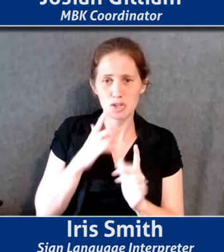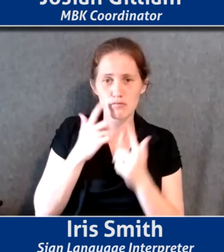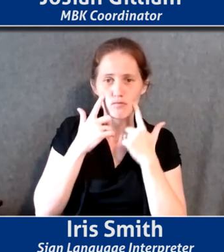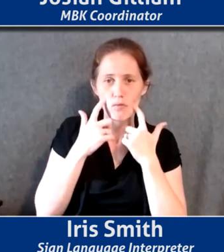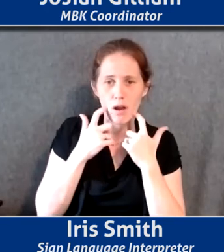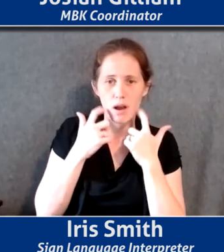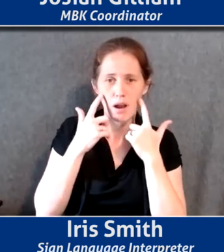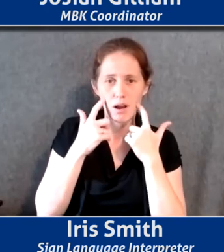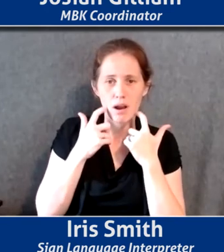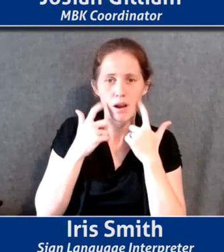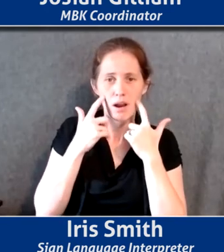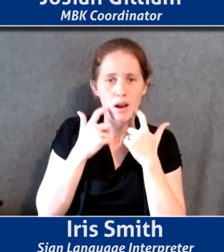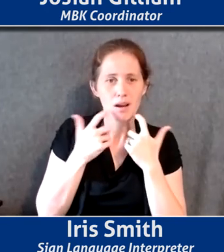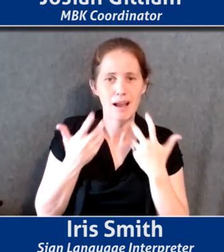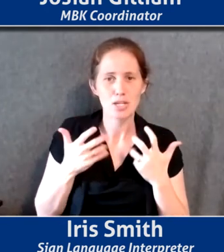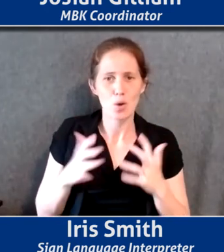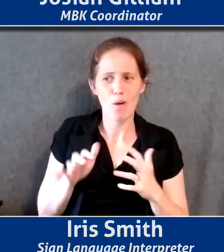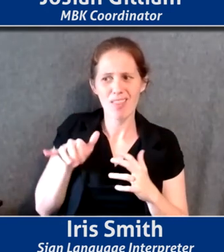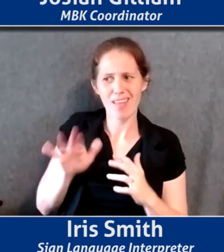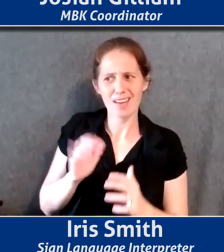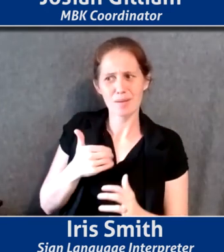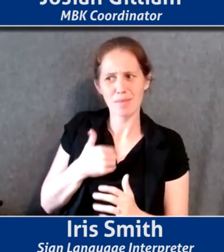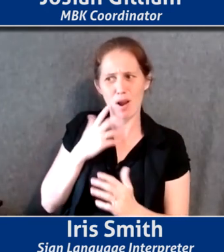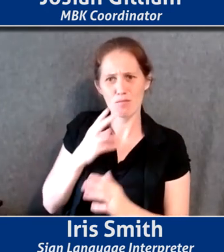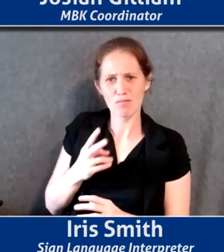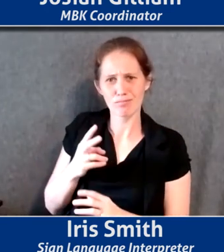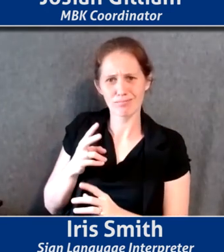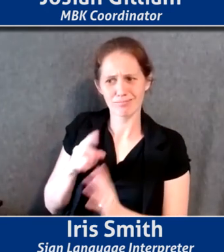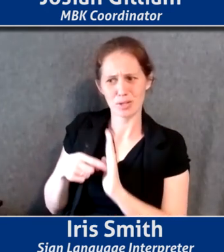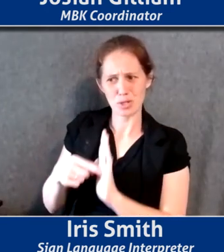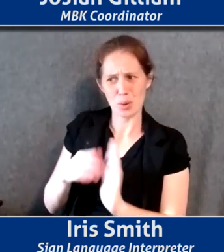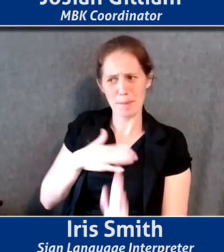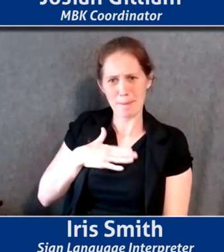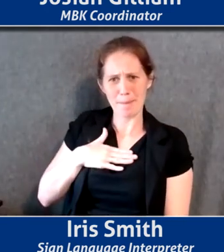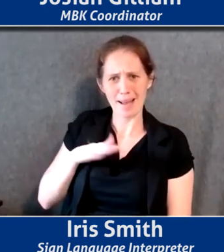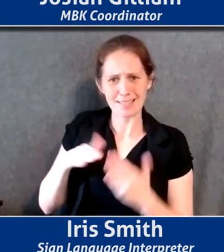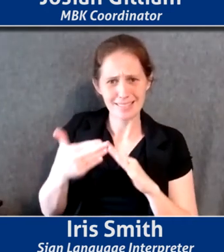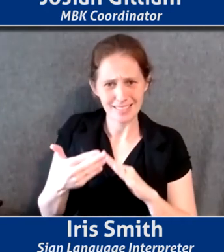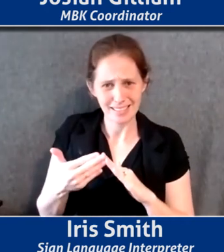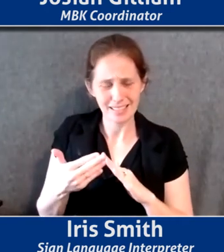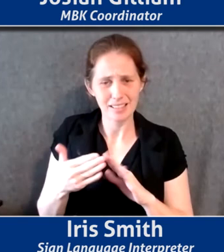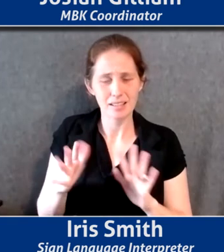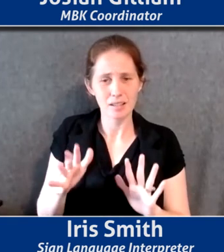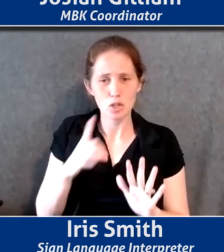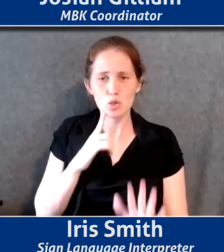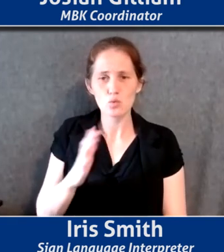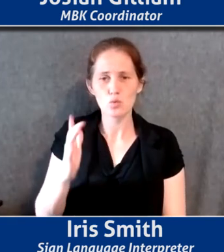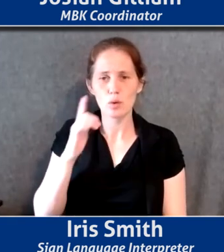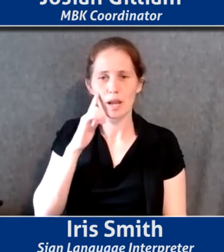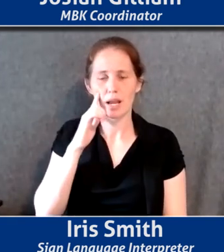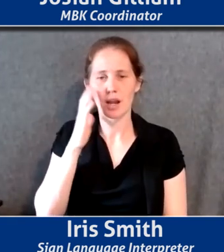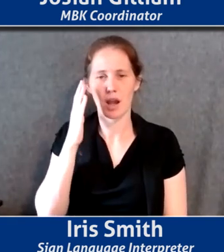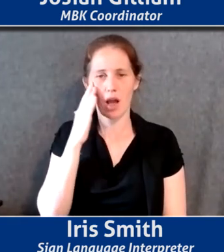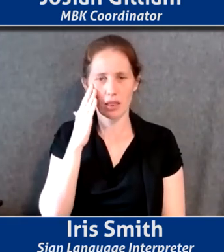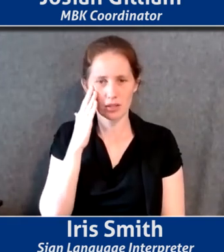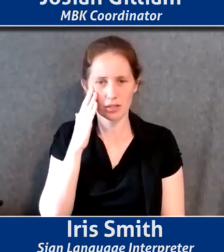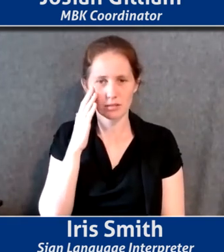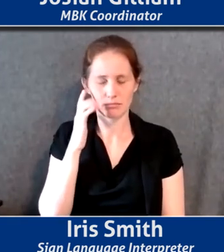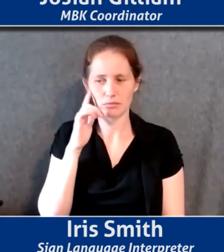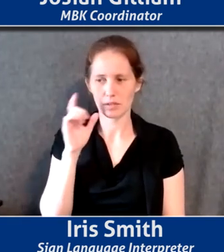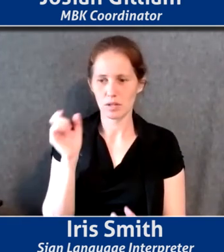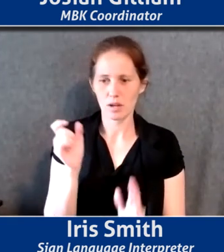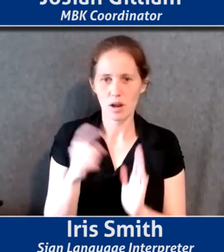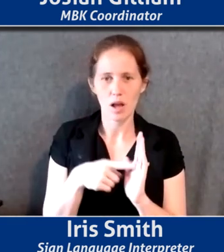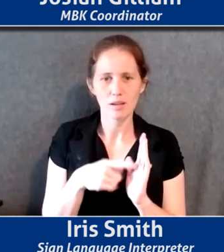because I don't want that to be a reflection of the city I live in. Um, so just to acknowledge that it is, it is a very,